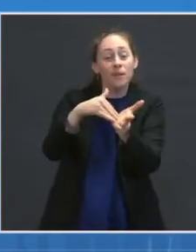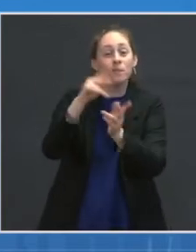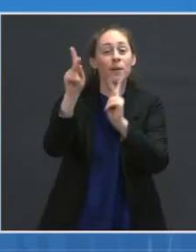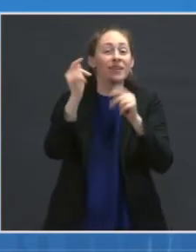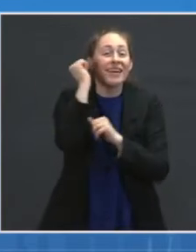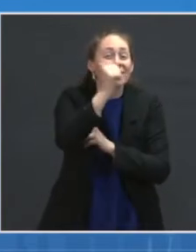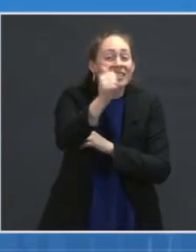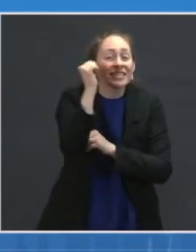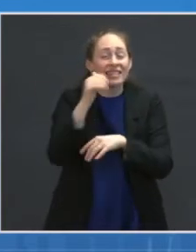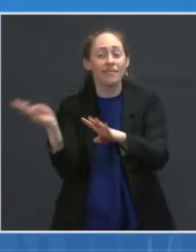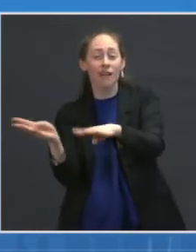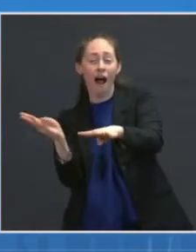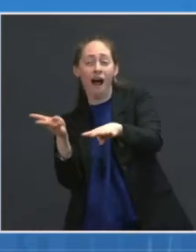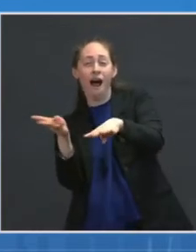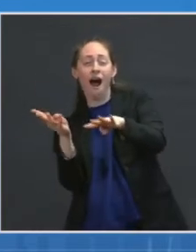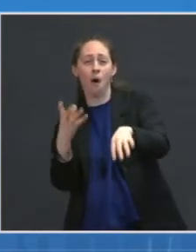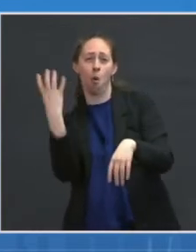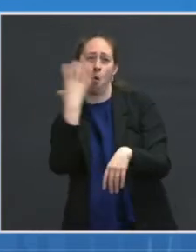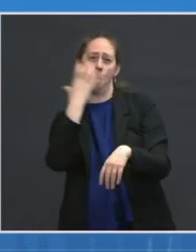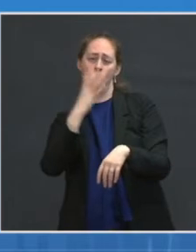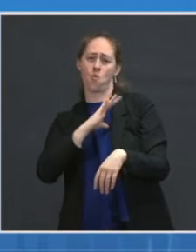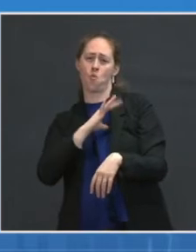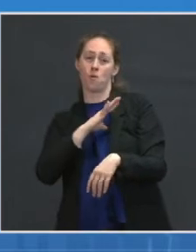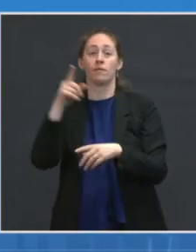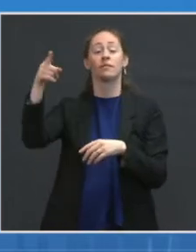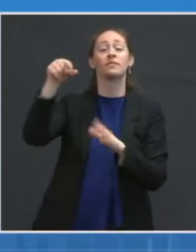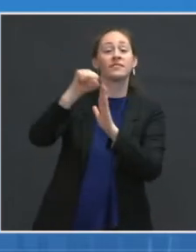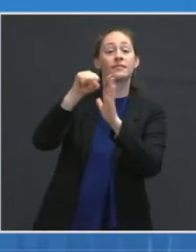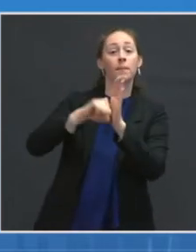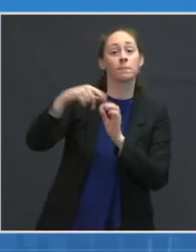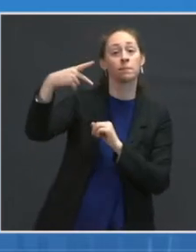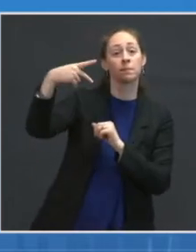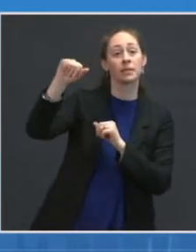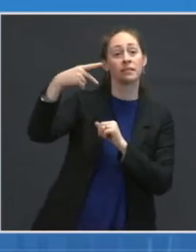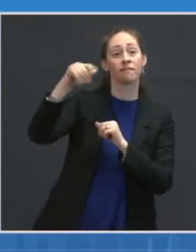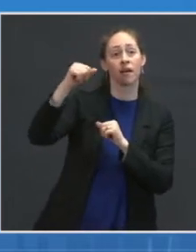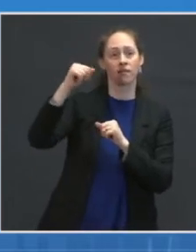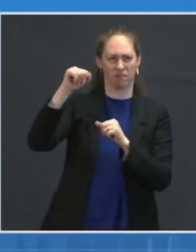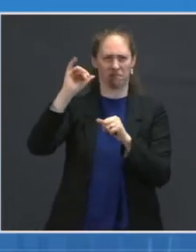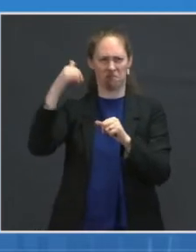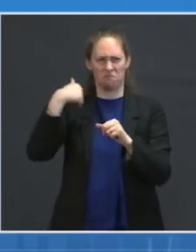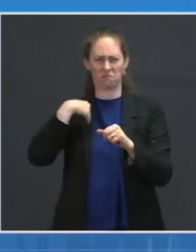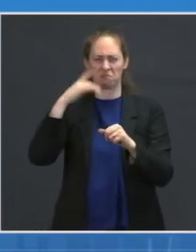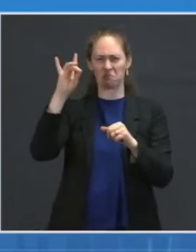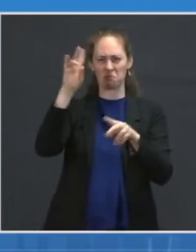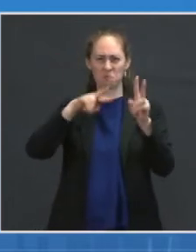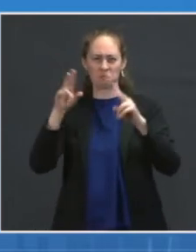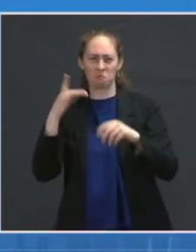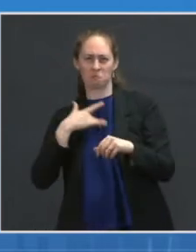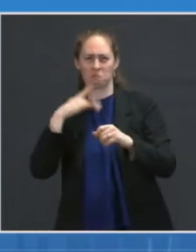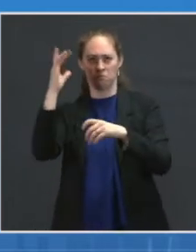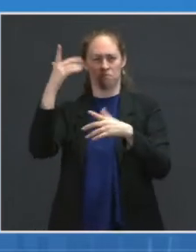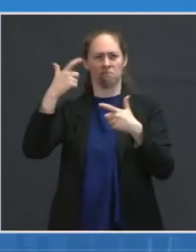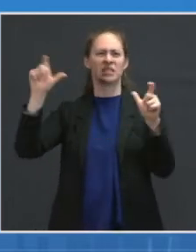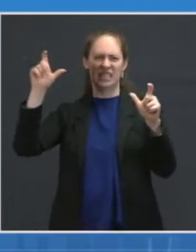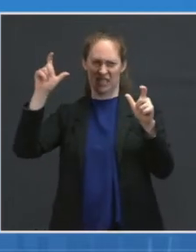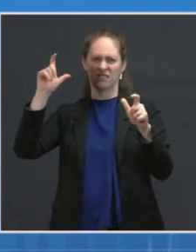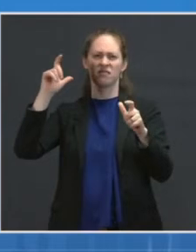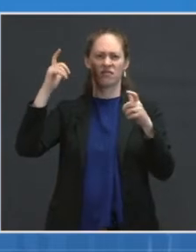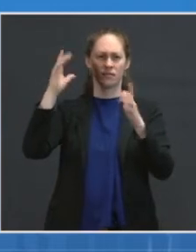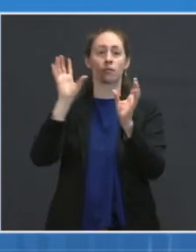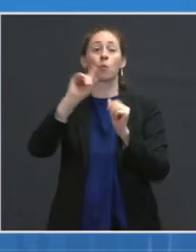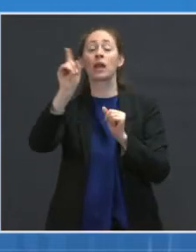In Pennsylvania, we're announcing a major new community vaccination center at the Pennsylvania Convention Center in Philadelphia.